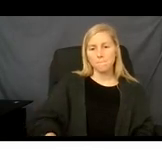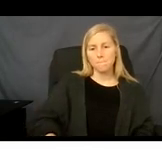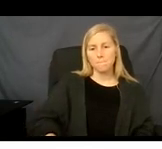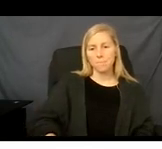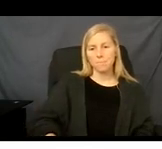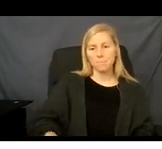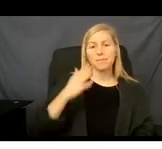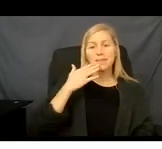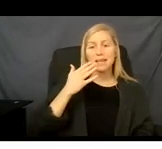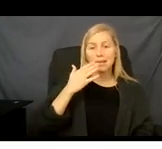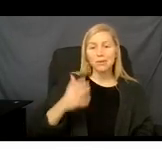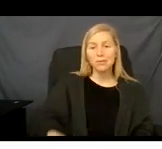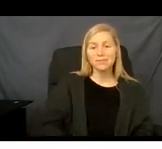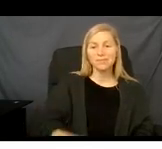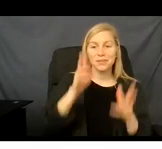Thank you for listening.